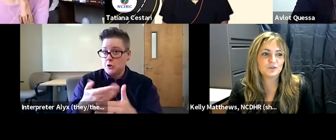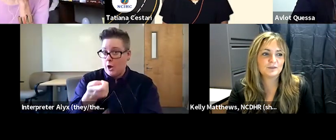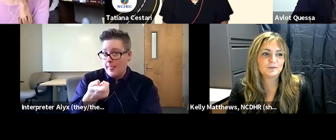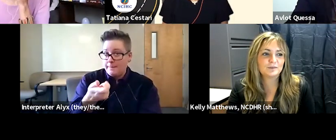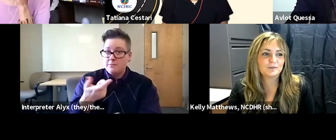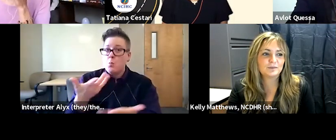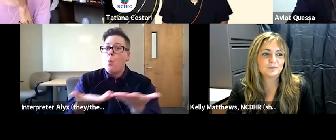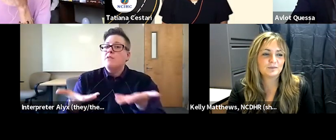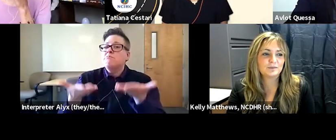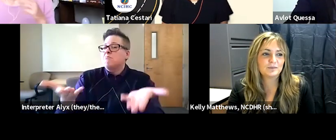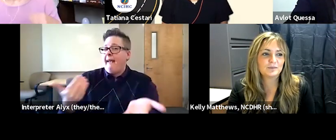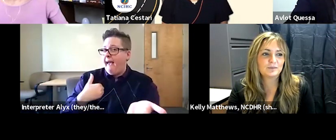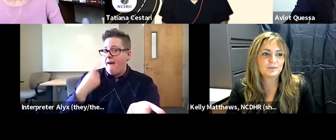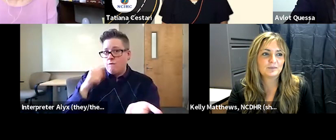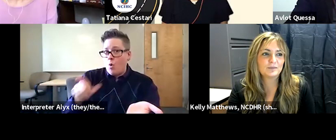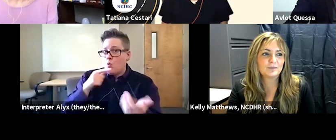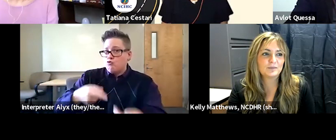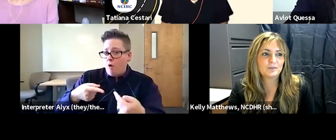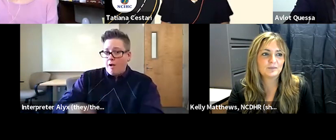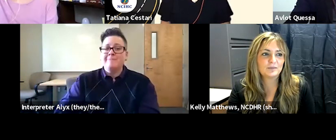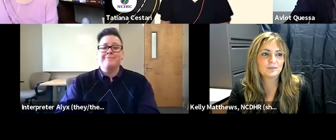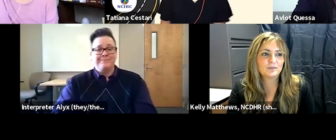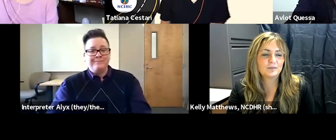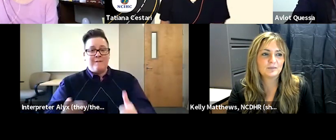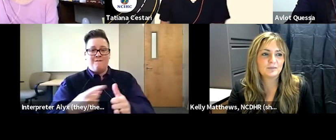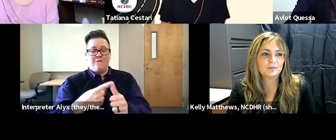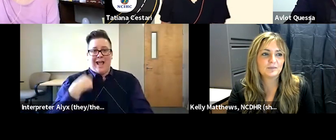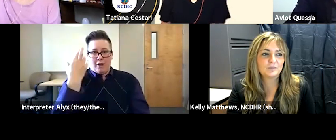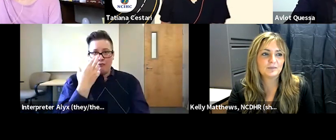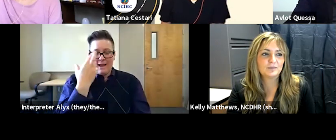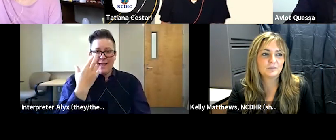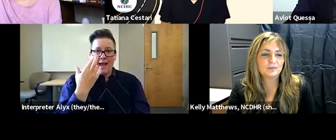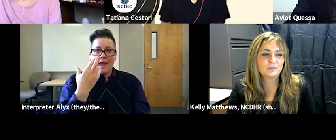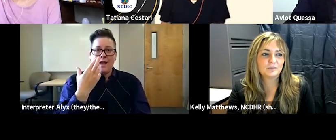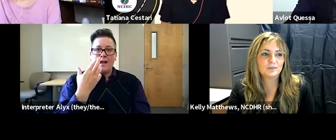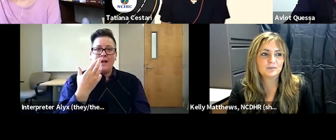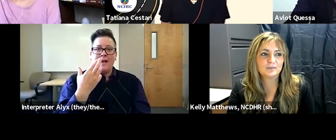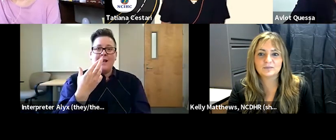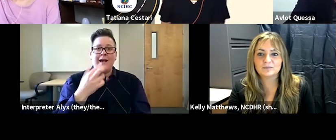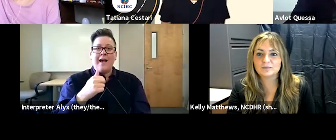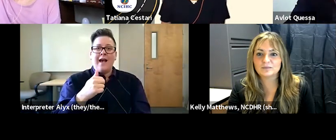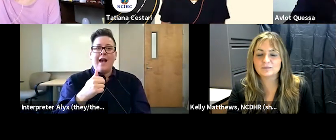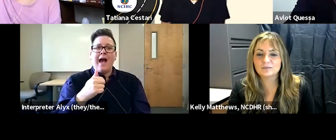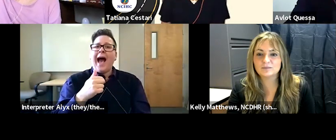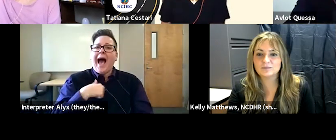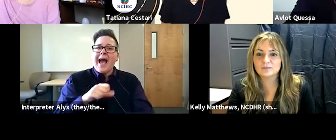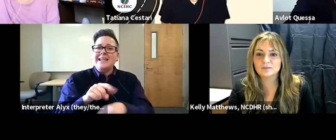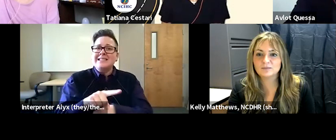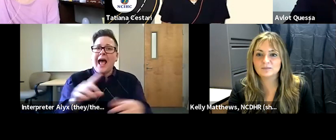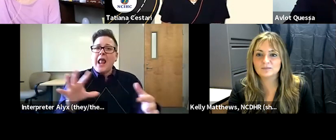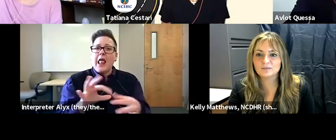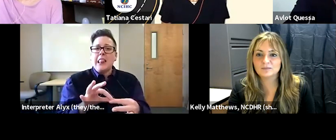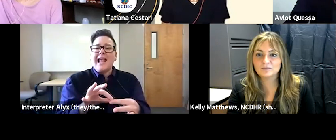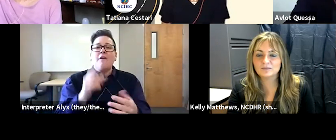suggestions do you have yes first i just realized i shared we shared an i shared an expired link to the course so